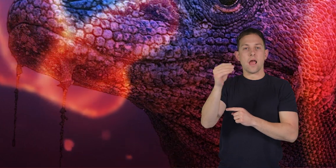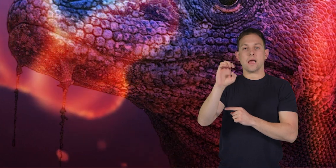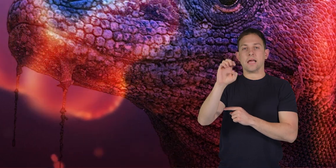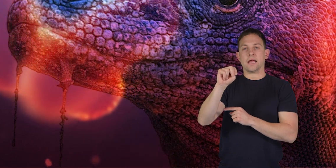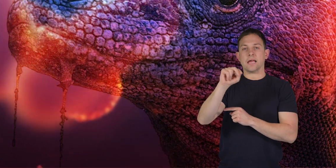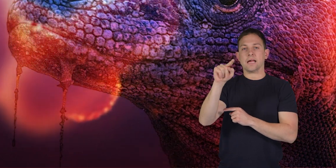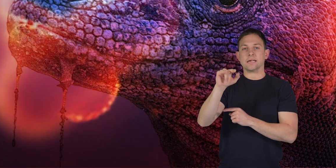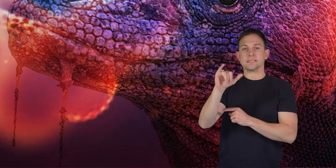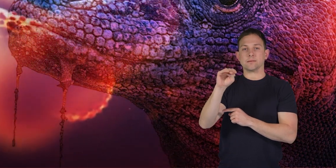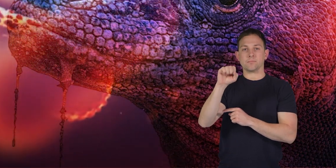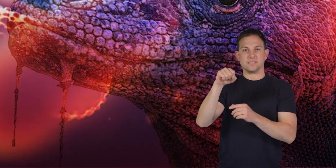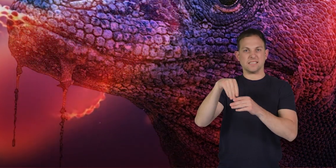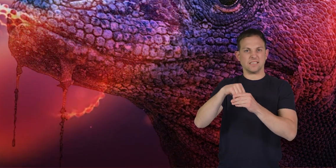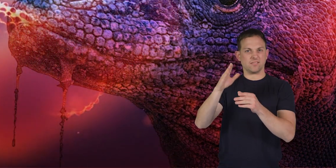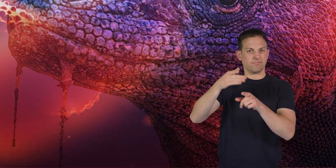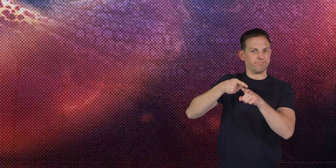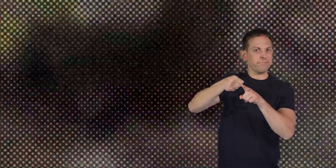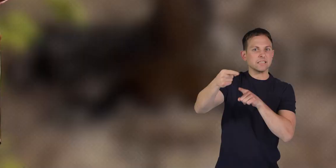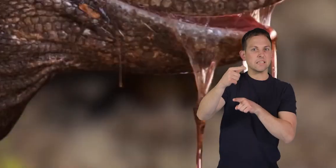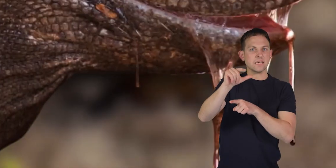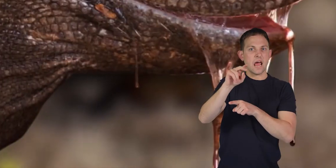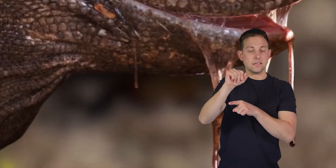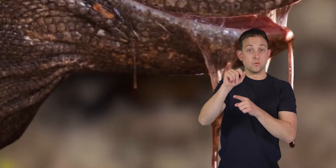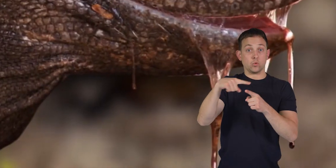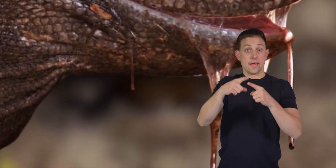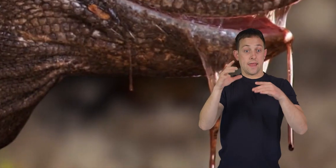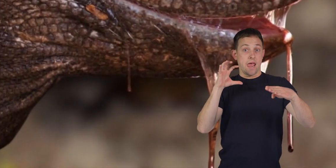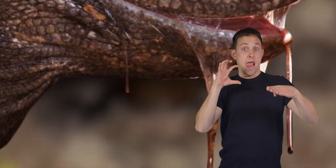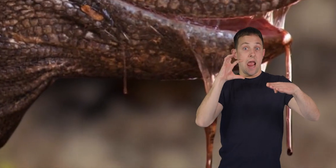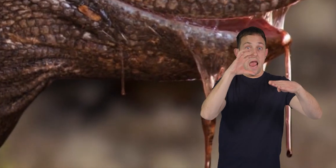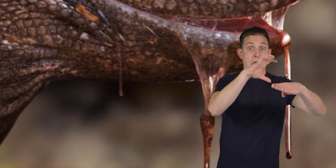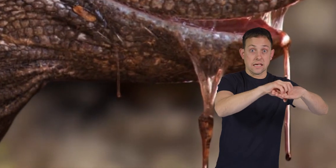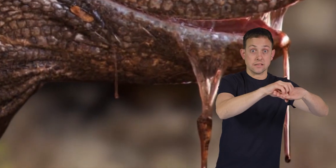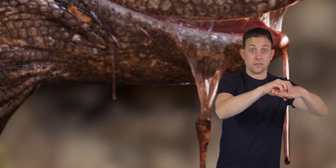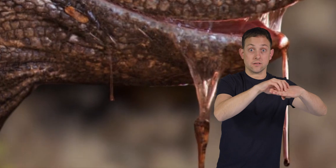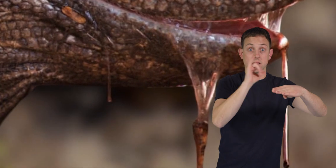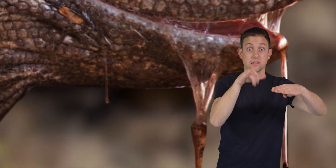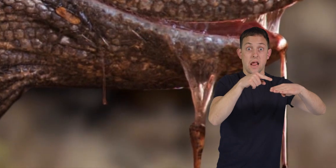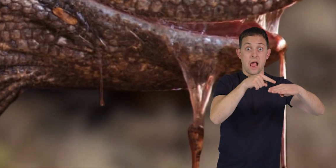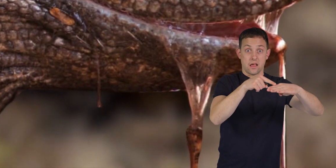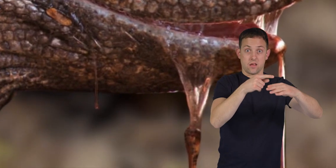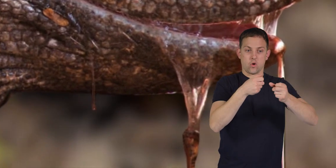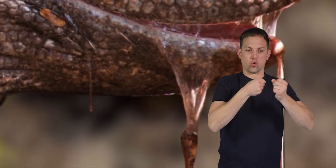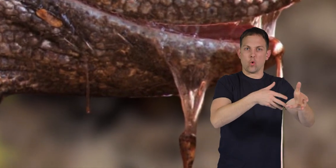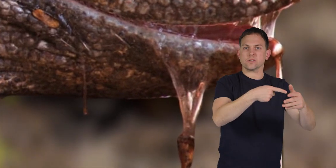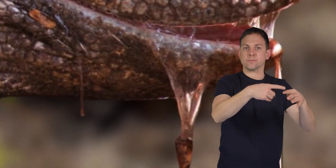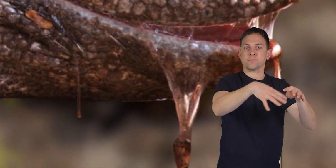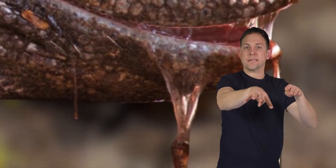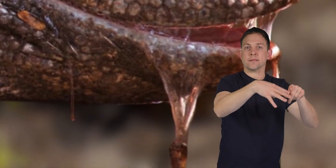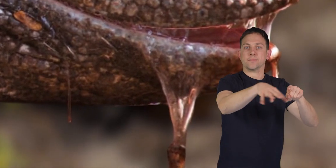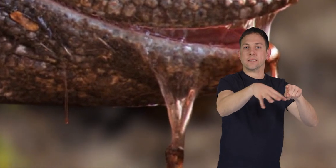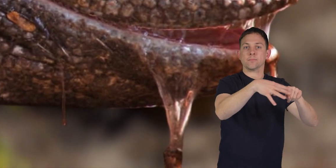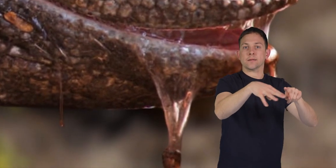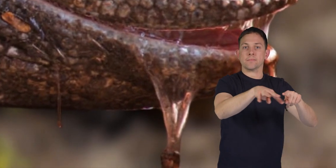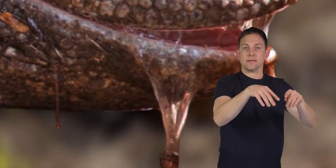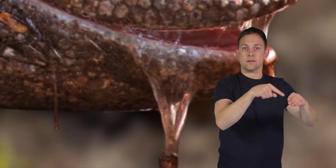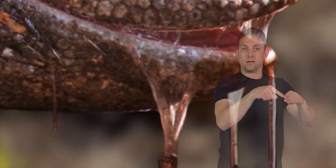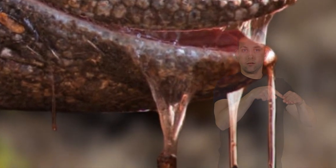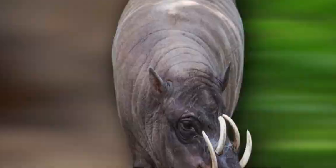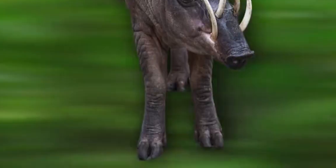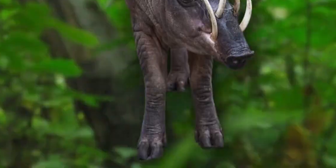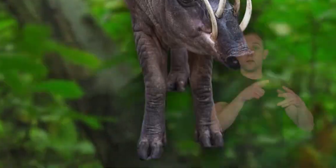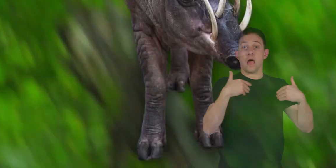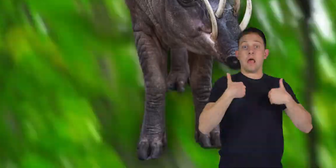enzymes in specialized glands. When they bite their prey, these compounds will cause the prey to bleed.